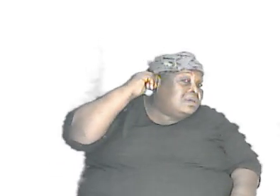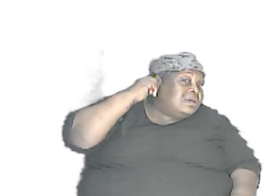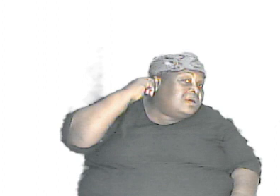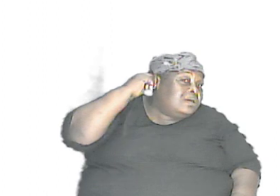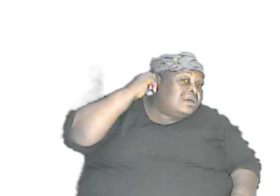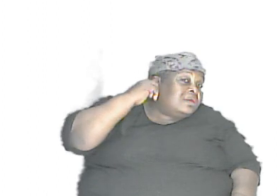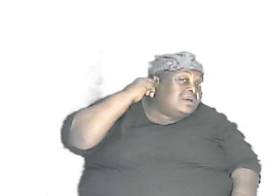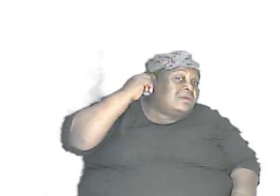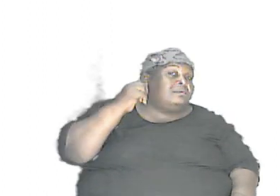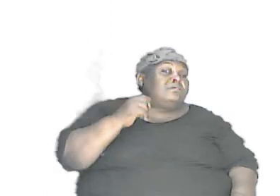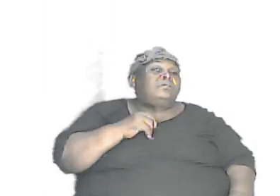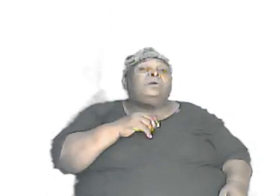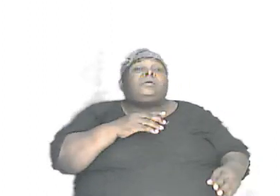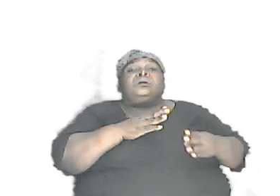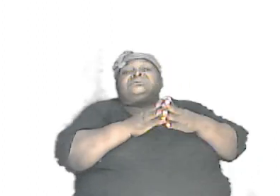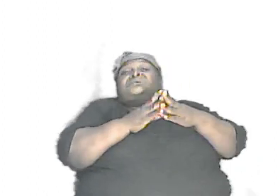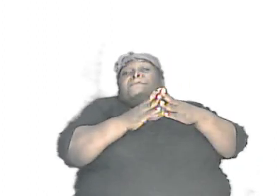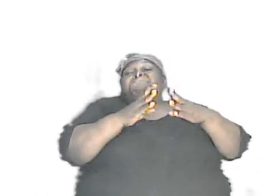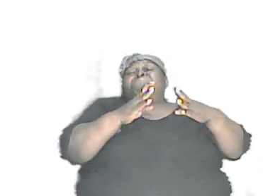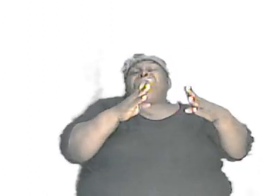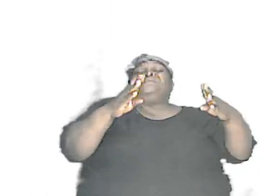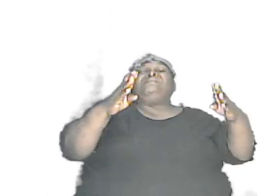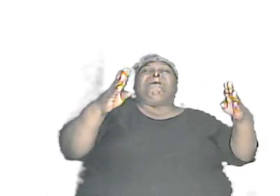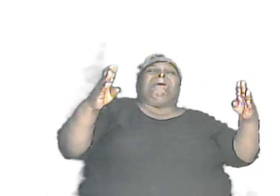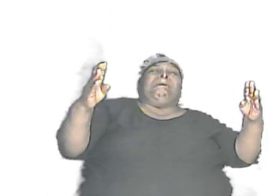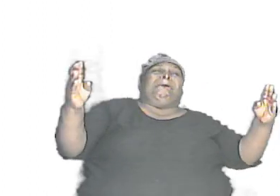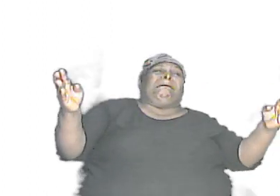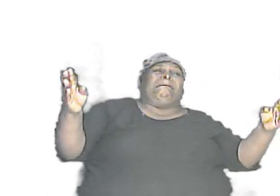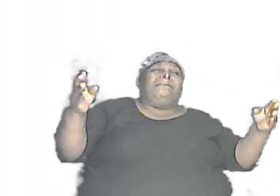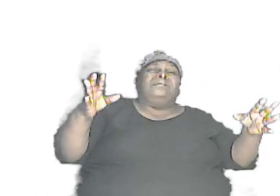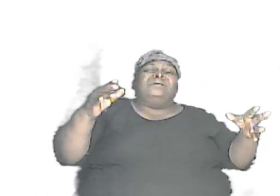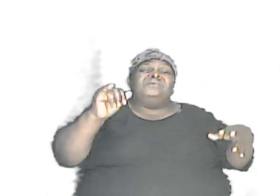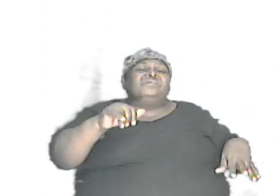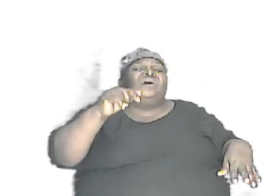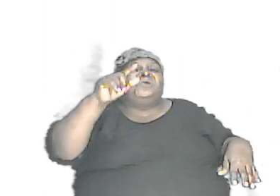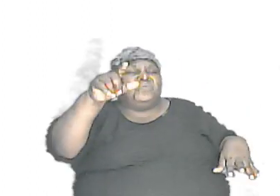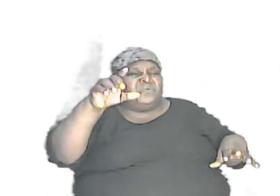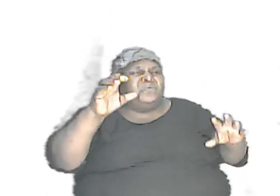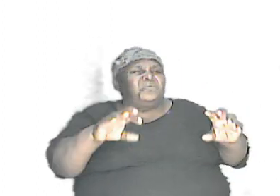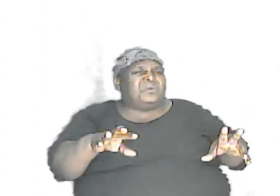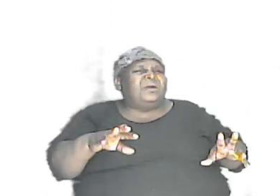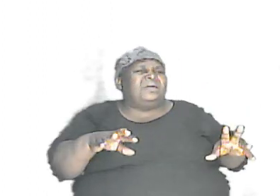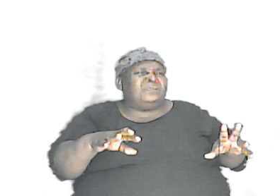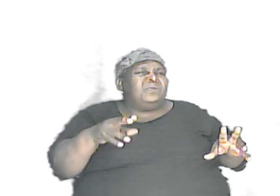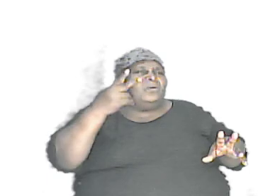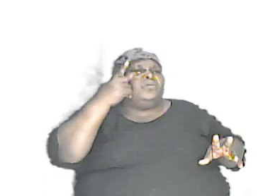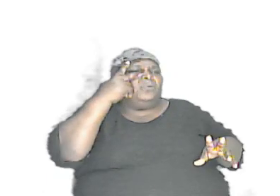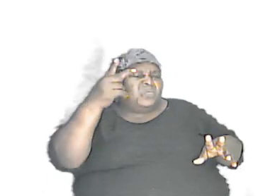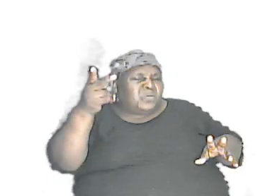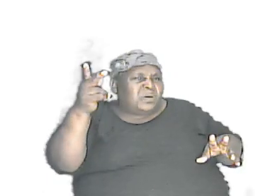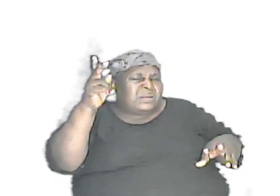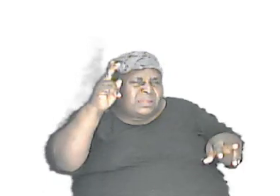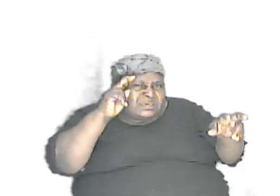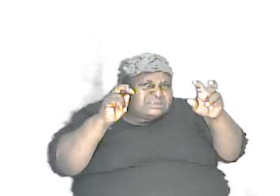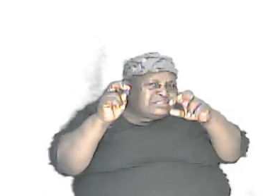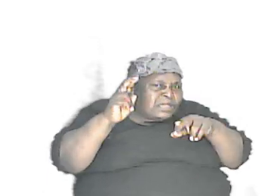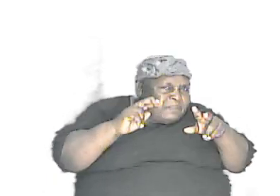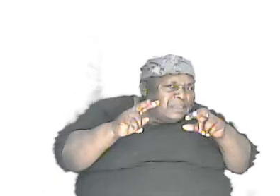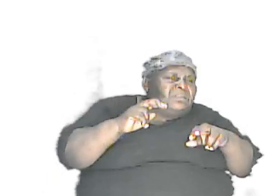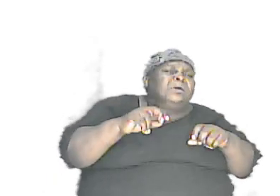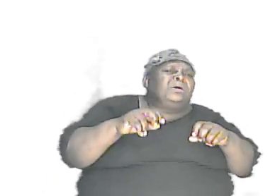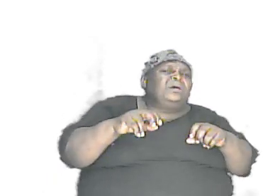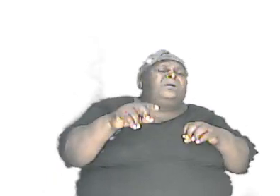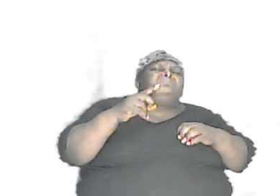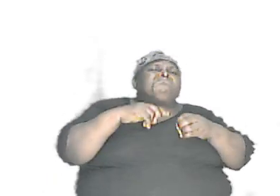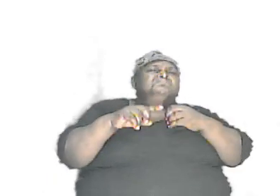etc there is a big pool that you can pull from in terms of the combination of